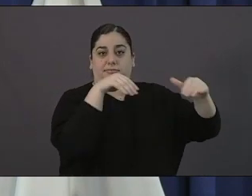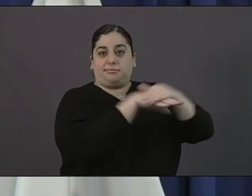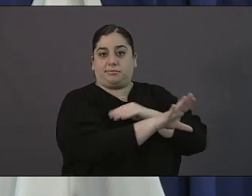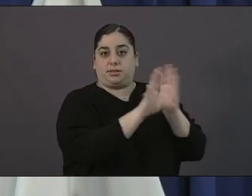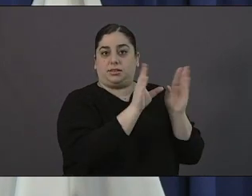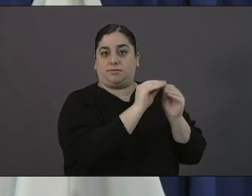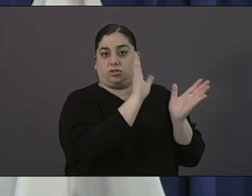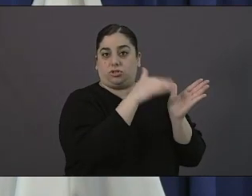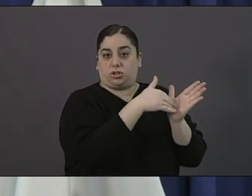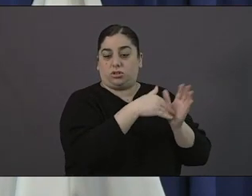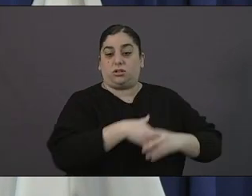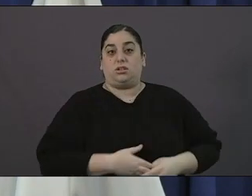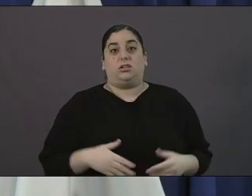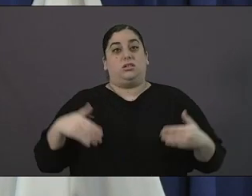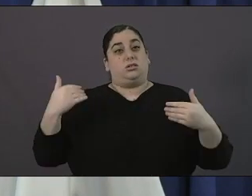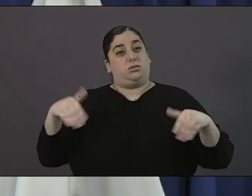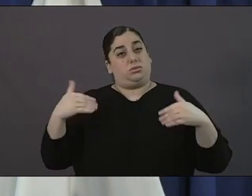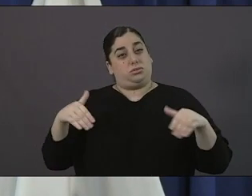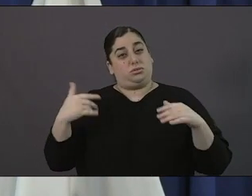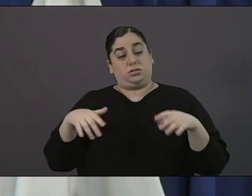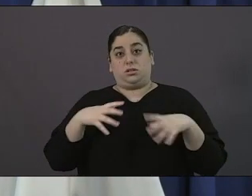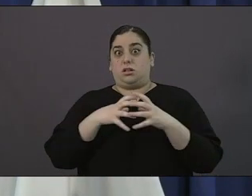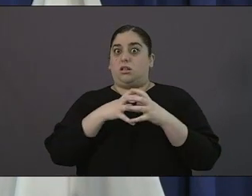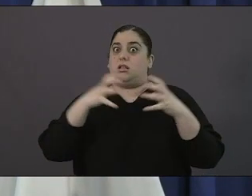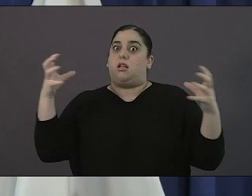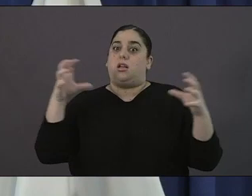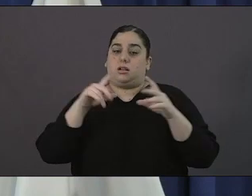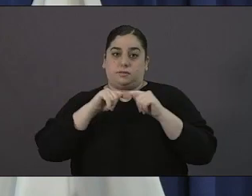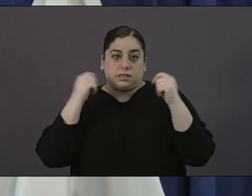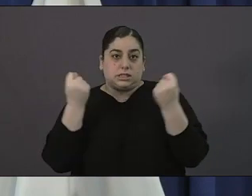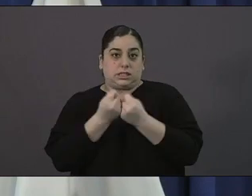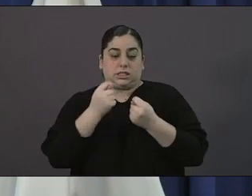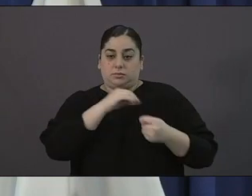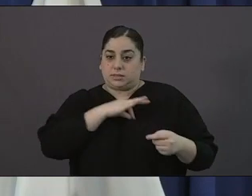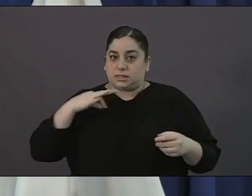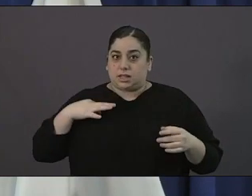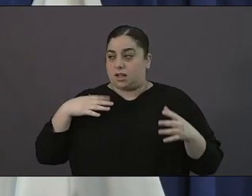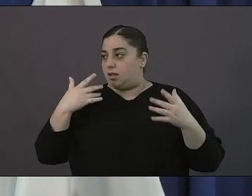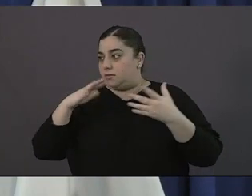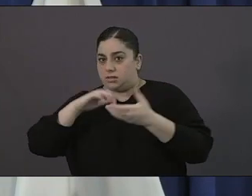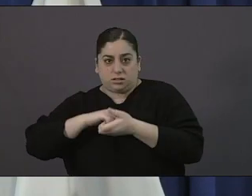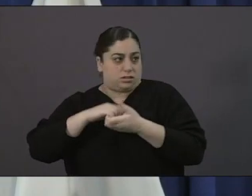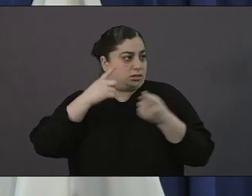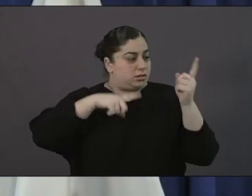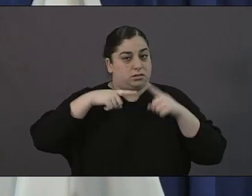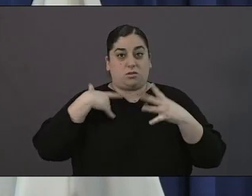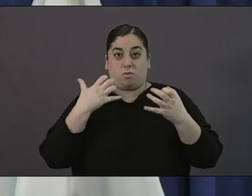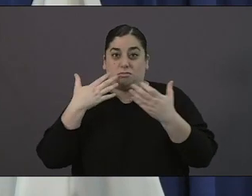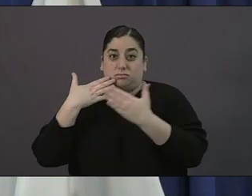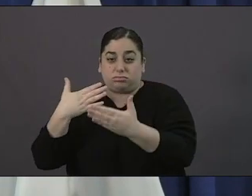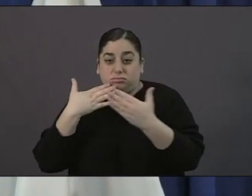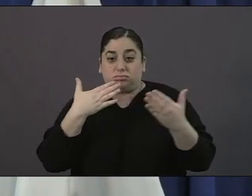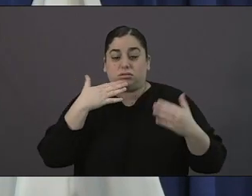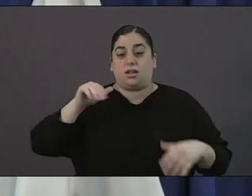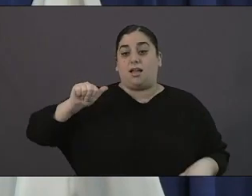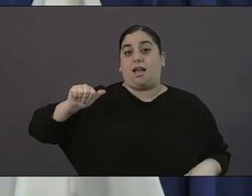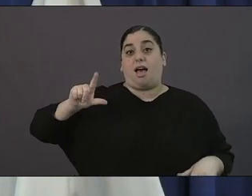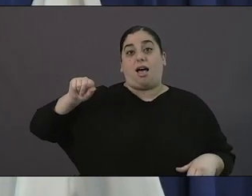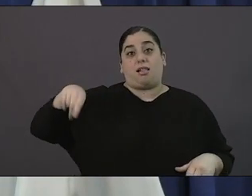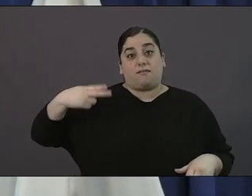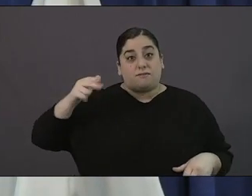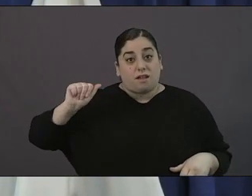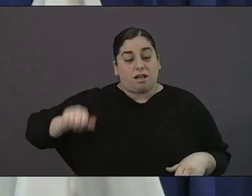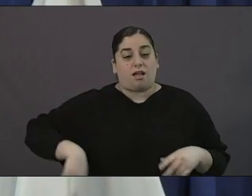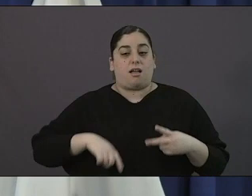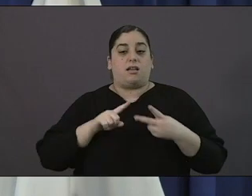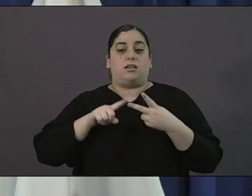that is happening at that convention center right now so i want to thank bob all of you at alpha project deacon all of you at